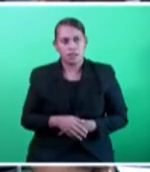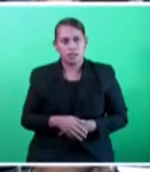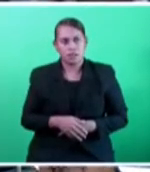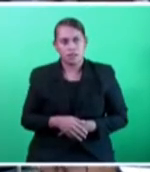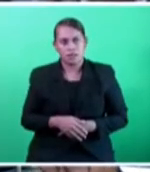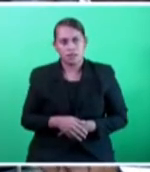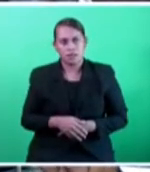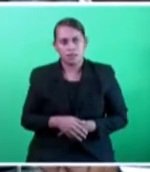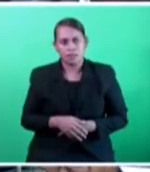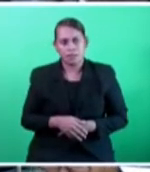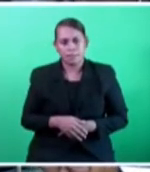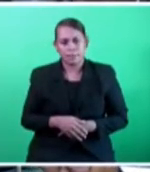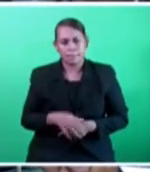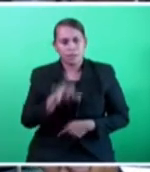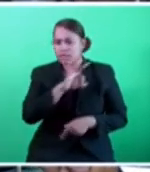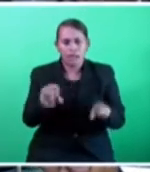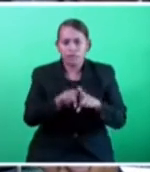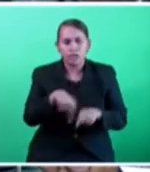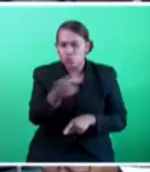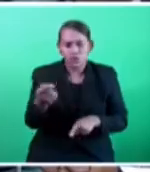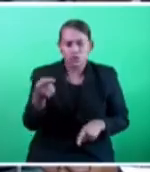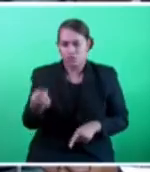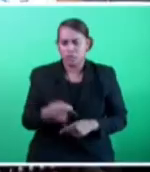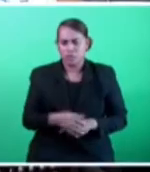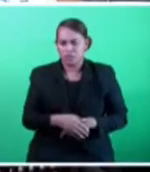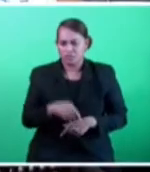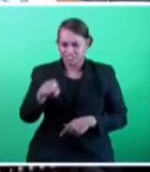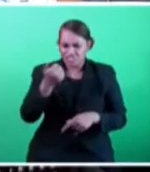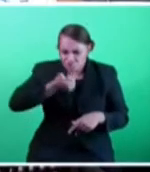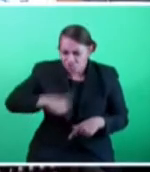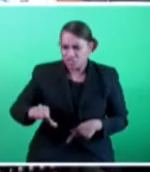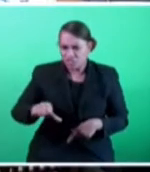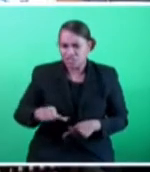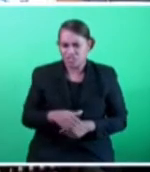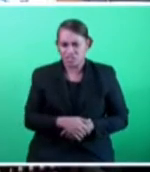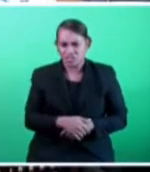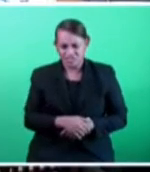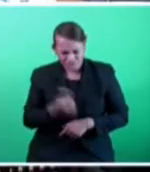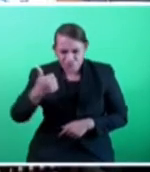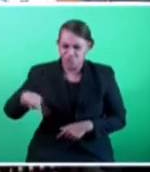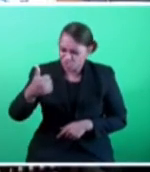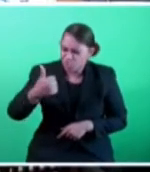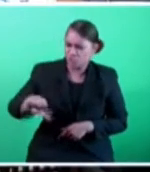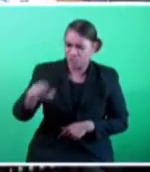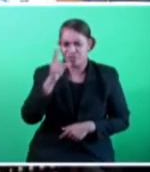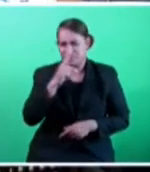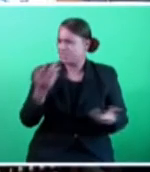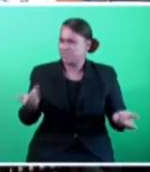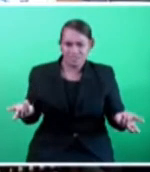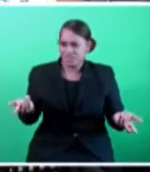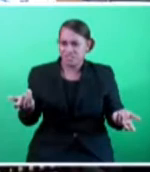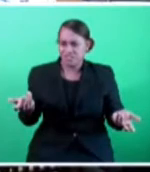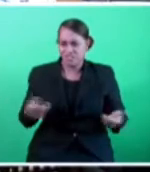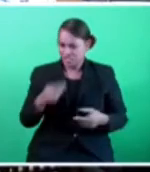Unlike opposition, Mr. Speaker Say, they use and throw. We don't do that. Let me make it very clear. Mr. Speaker